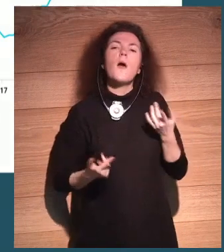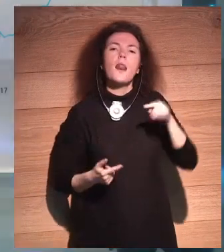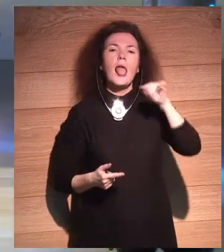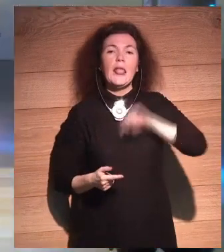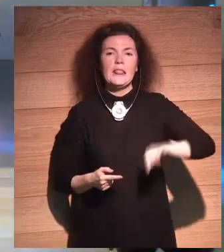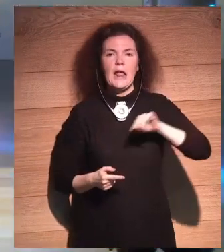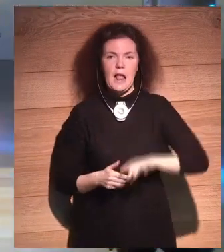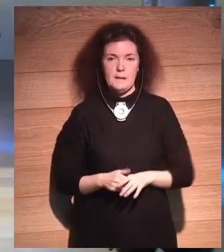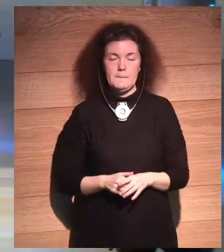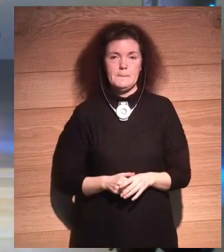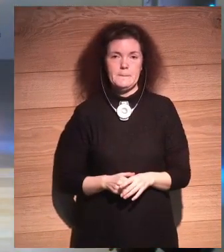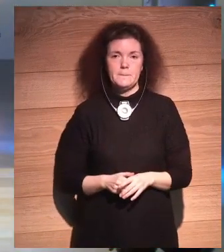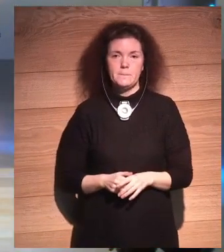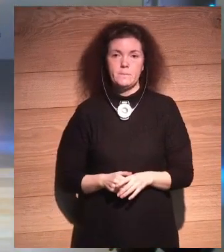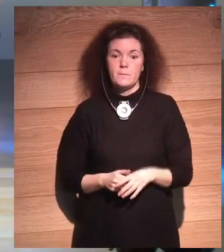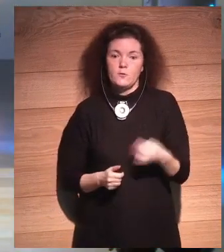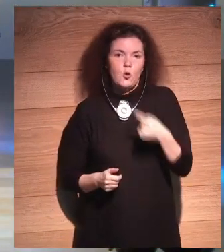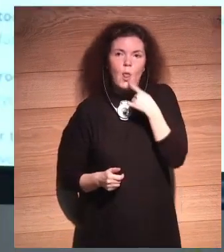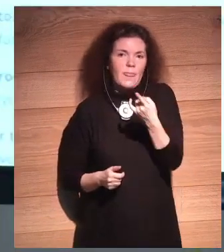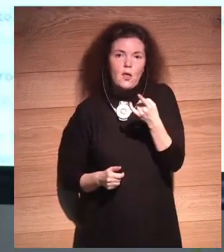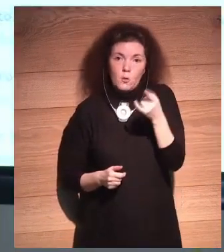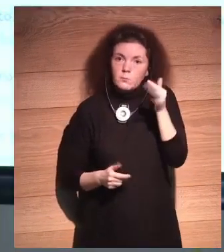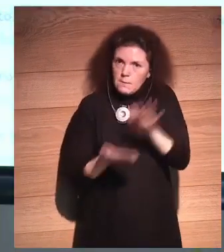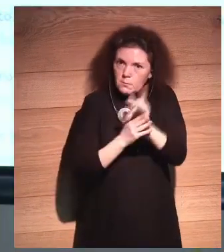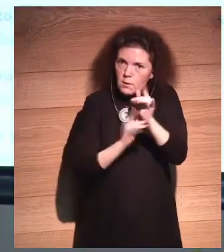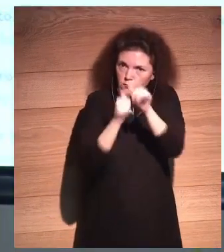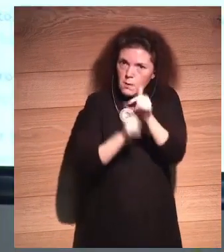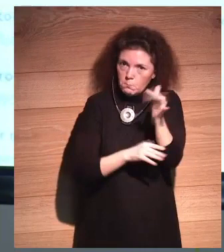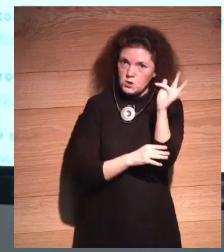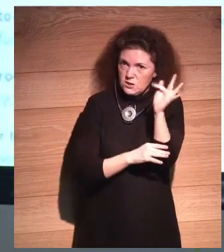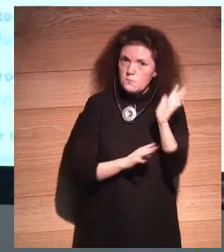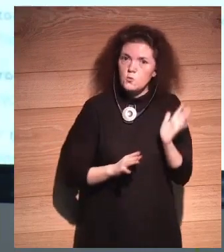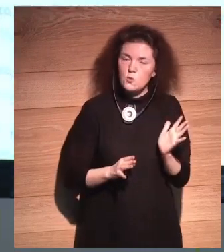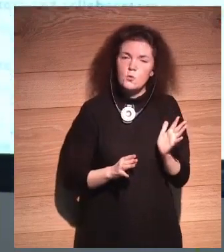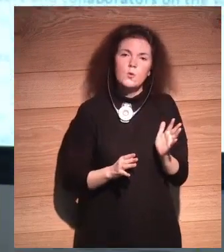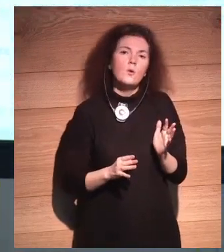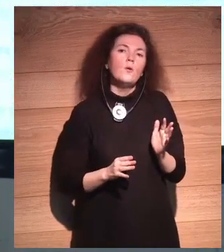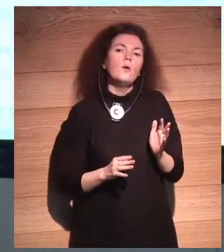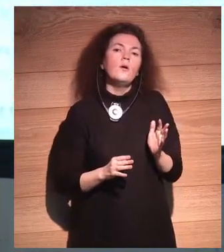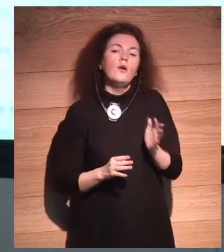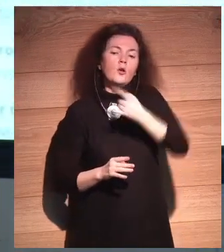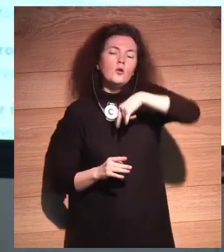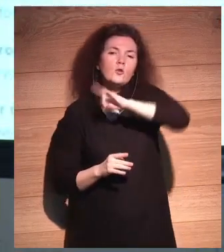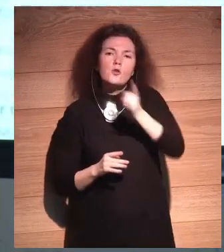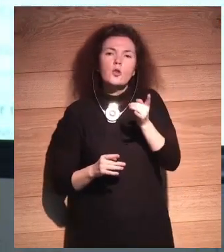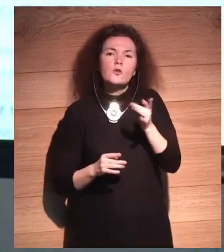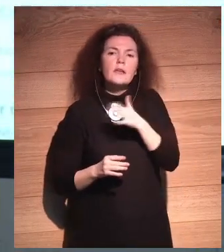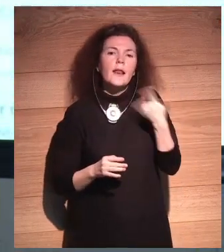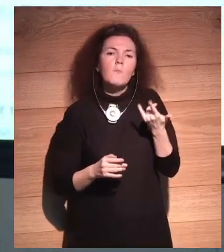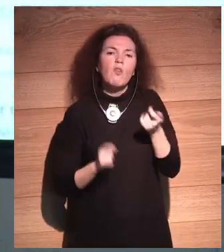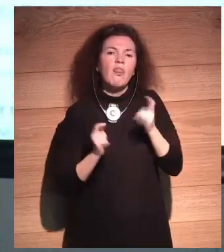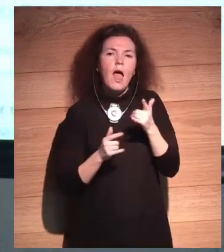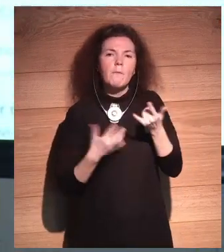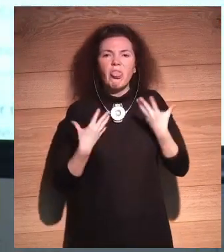And I mean this positively. It's not like we're going to spoil the party or something. I mean ultimately, what is the point of having